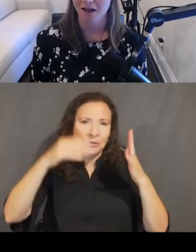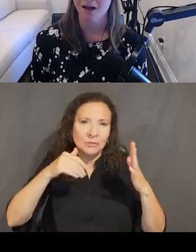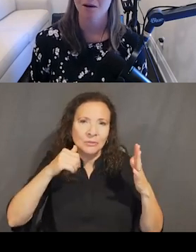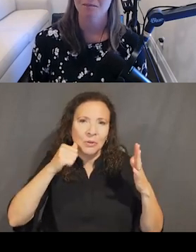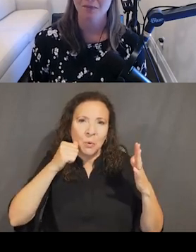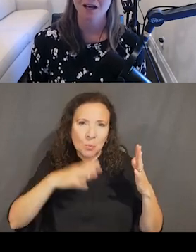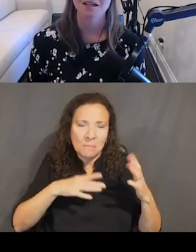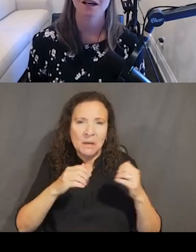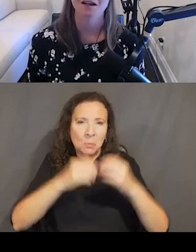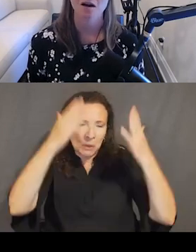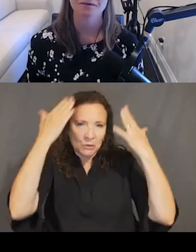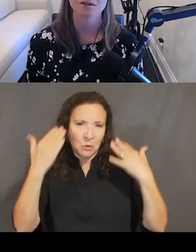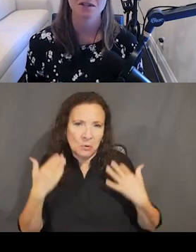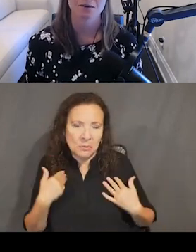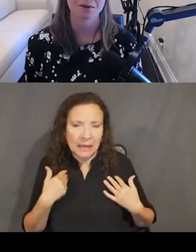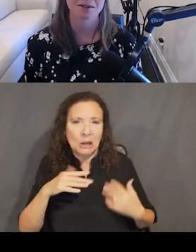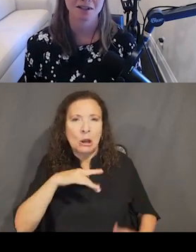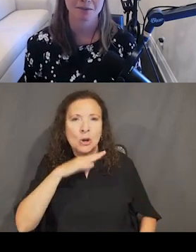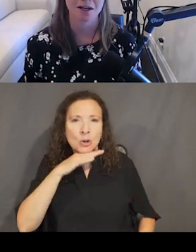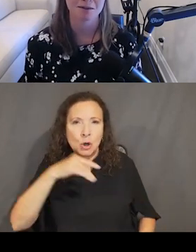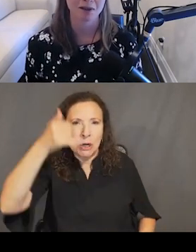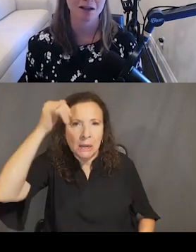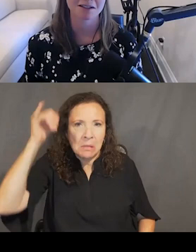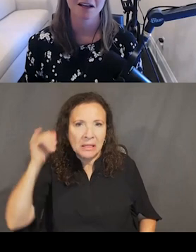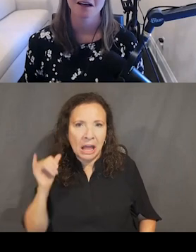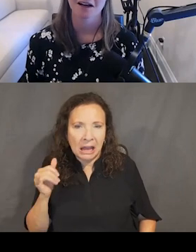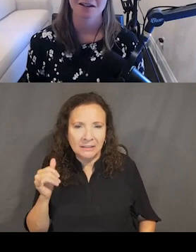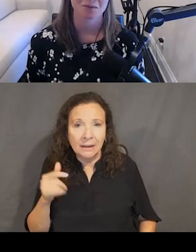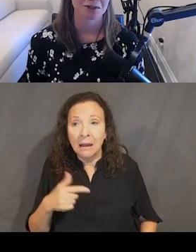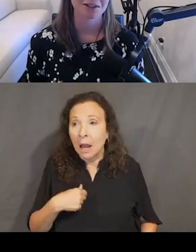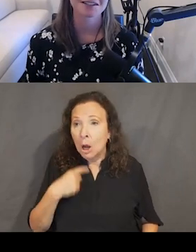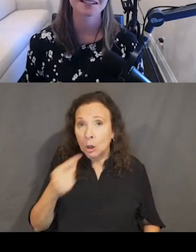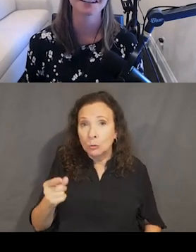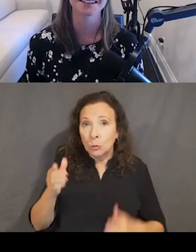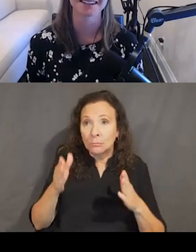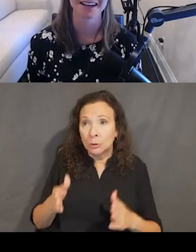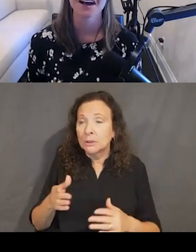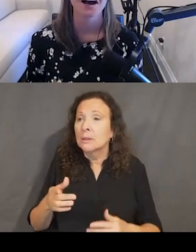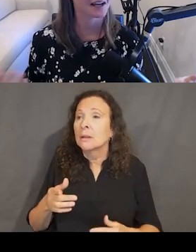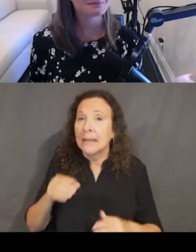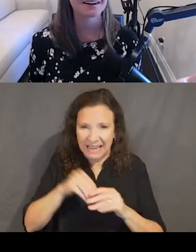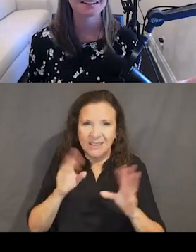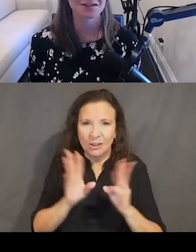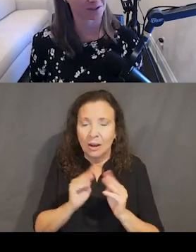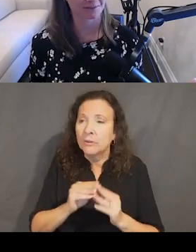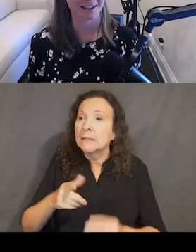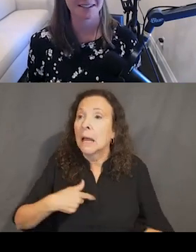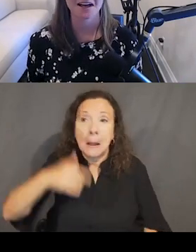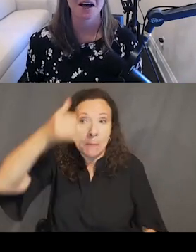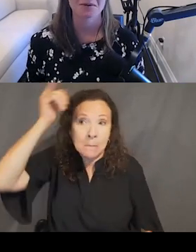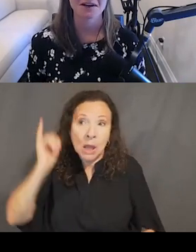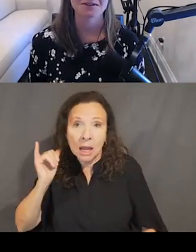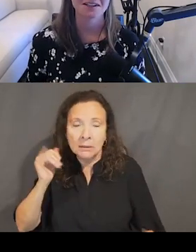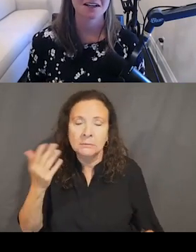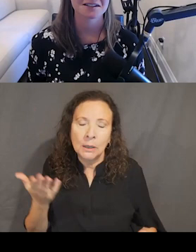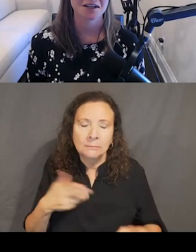blonde. I said at a conference one time in person that my hair was blonde. I got some weird looks. I am blonde. It's dirty blonde.